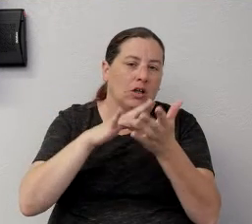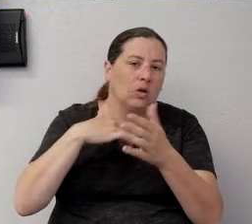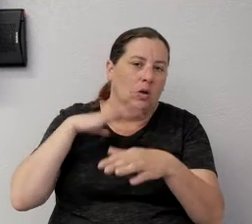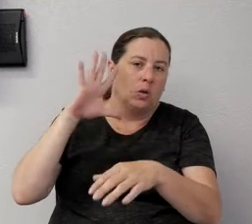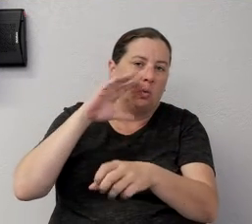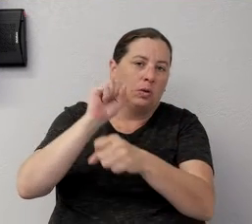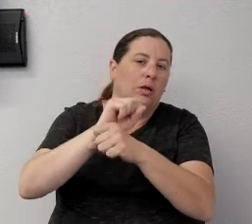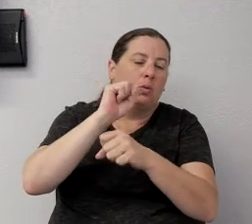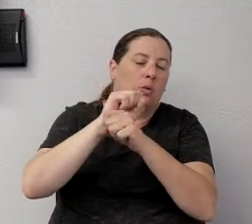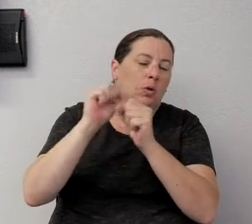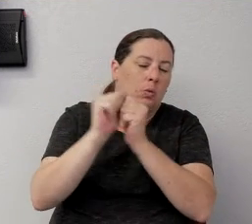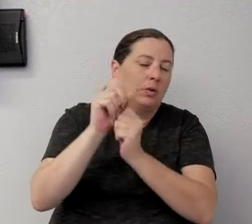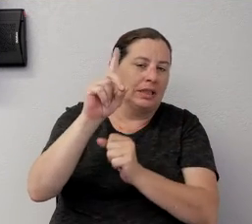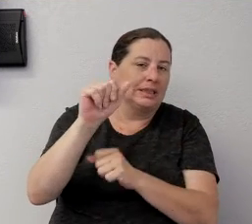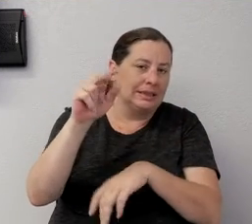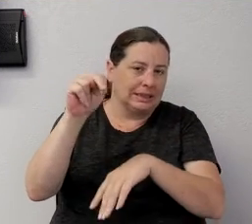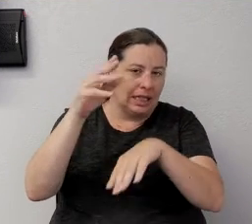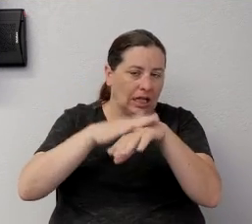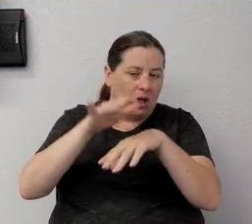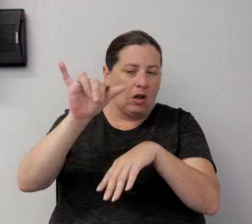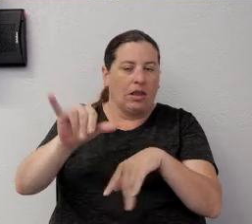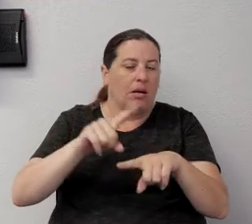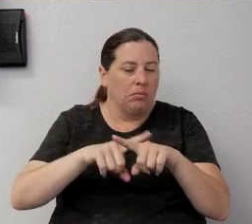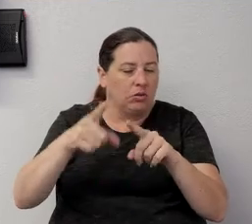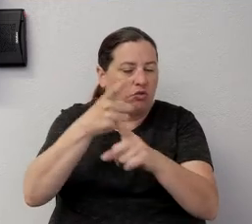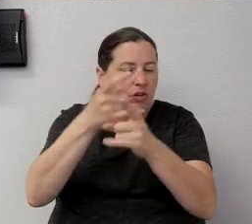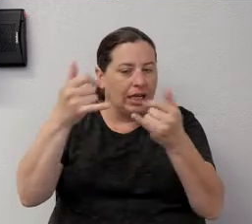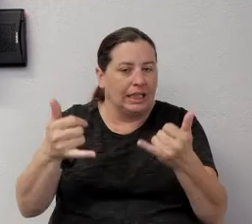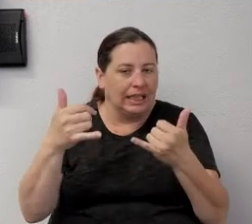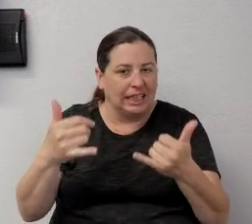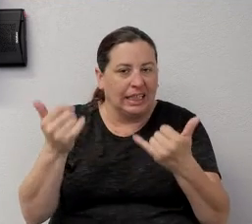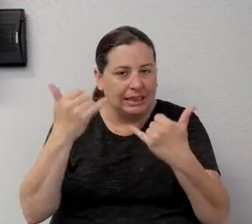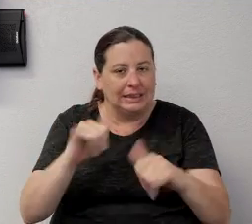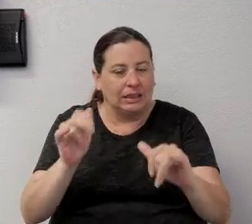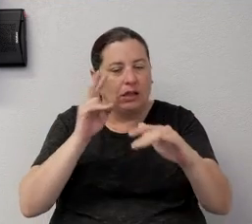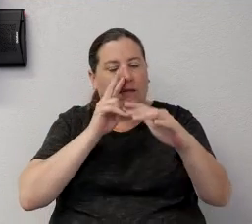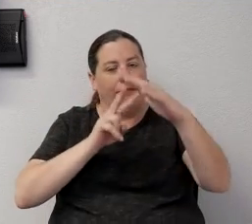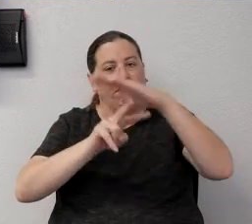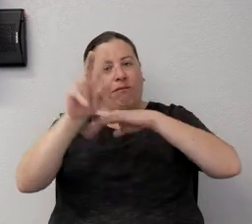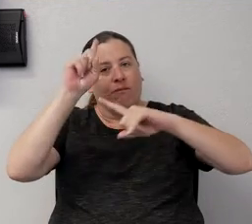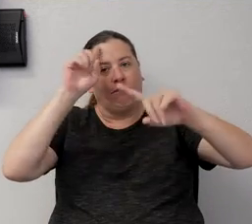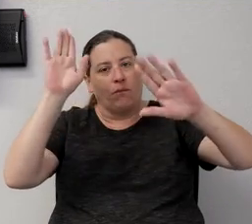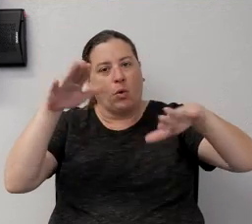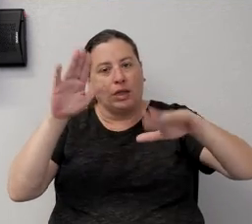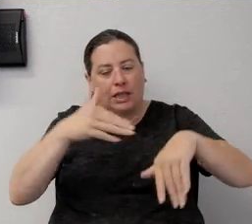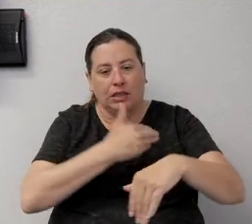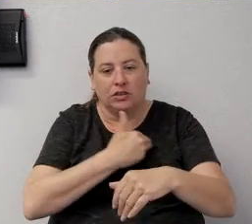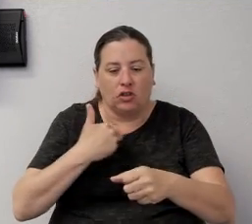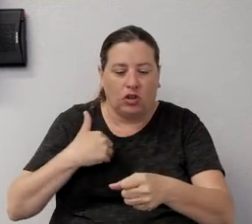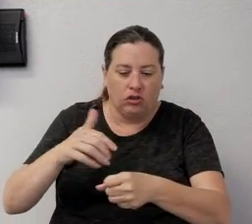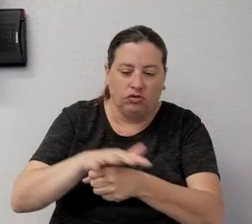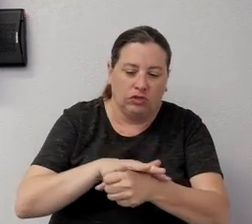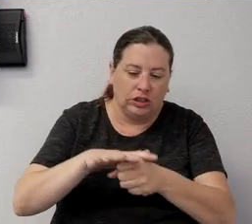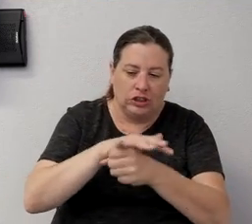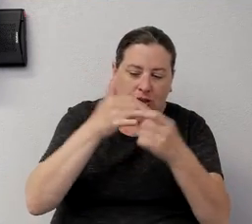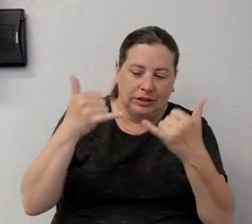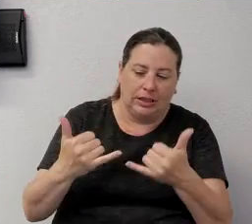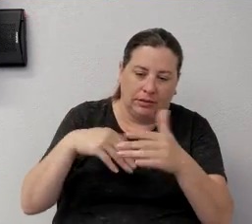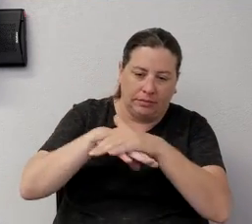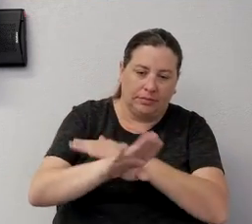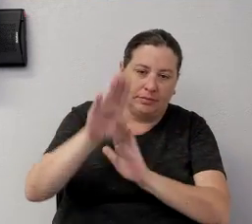but right now it's it's pretty much still forecasting that our region is now entering the downslope.